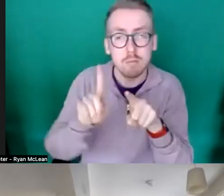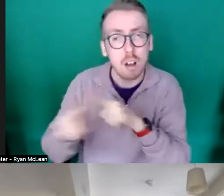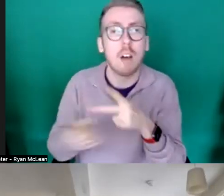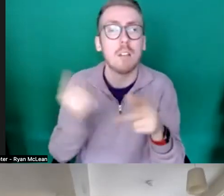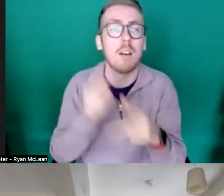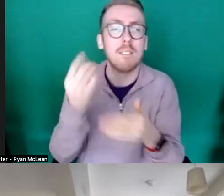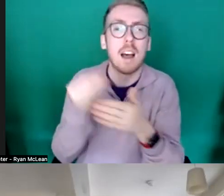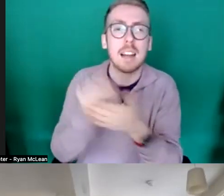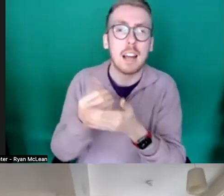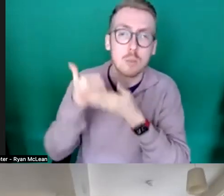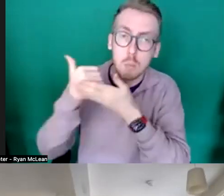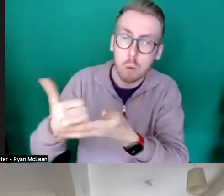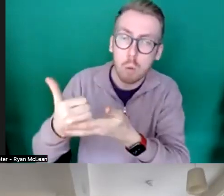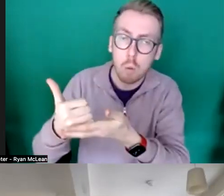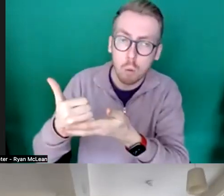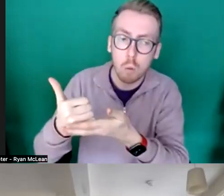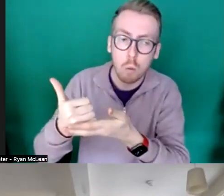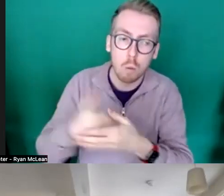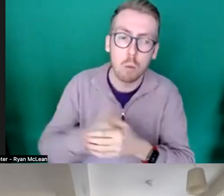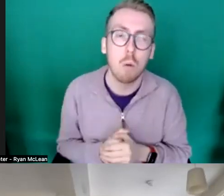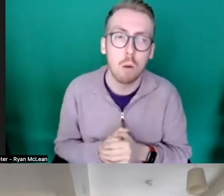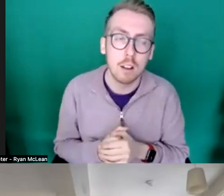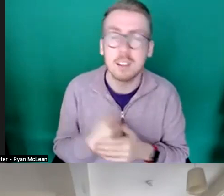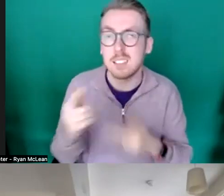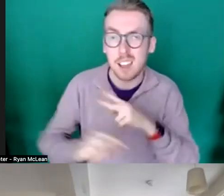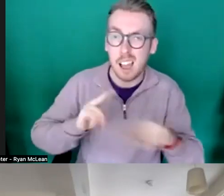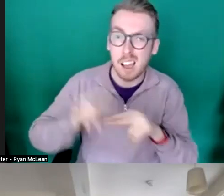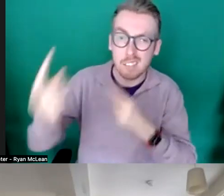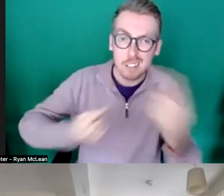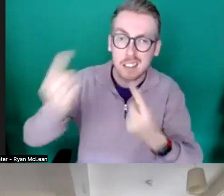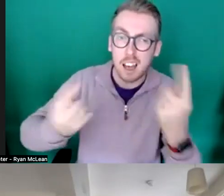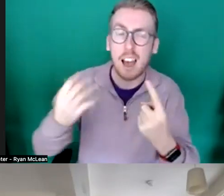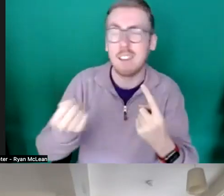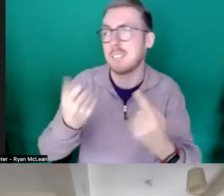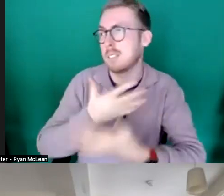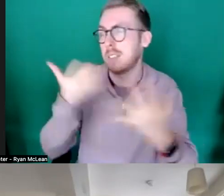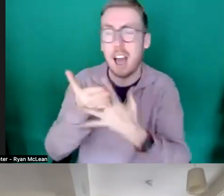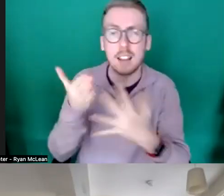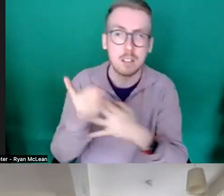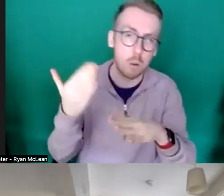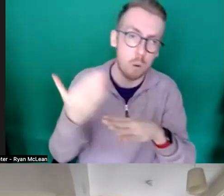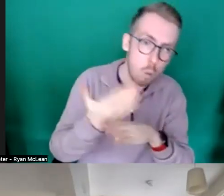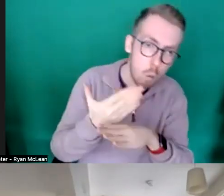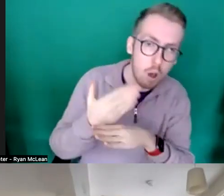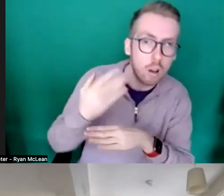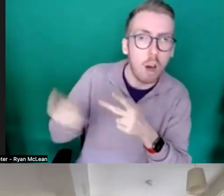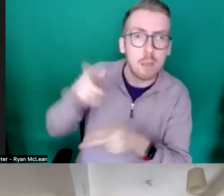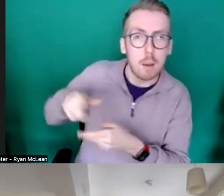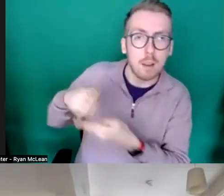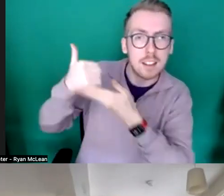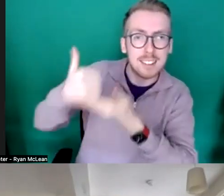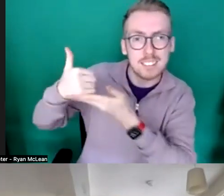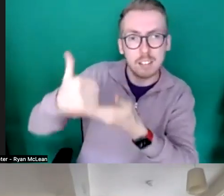so for example if you need an access kind of worker assistant to help you prepare your uh kind of proposal or